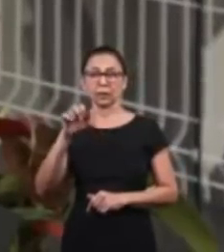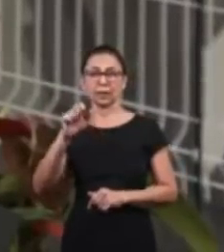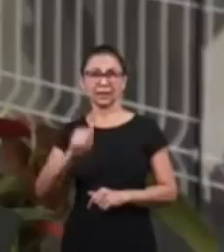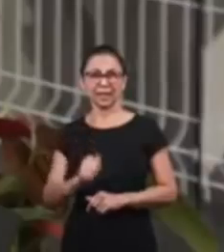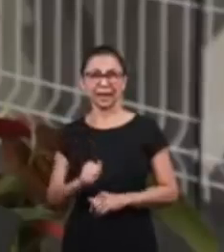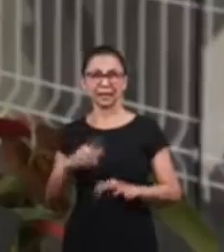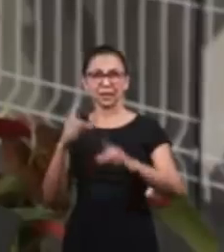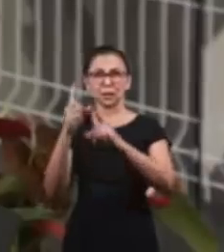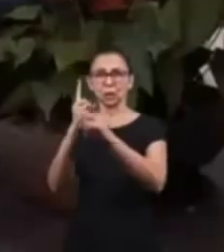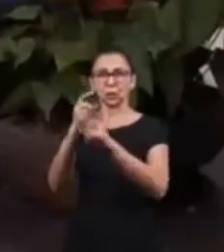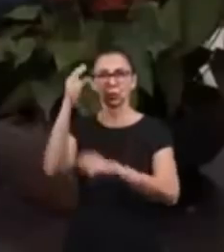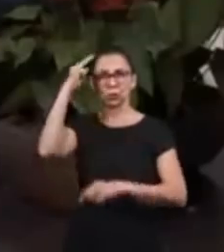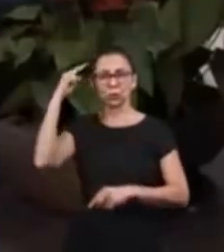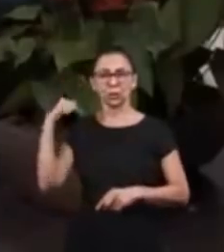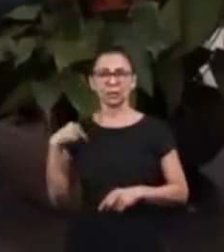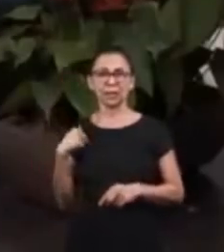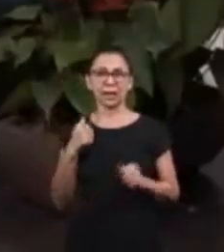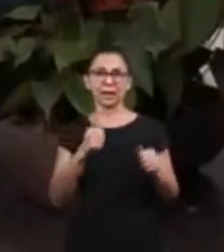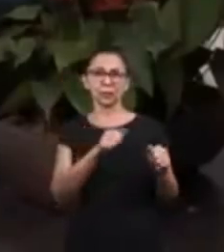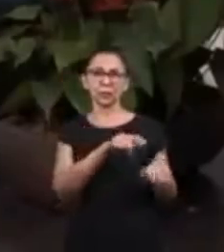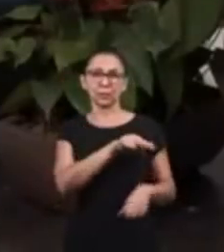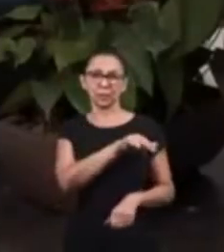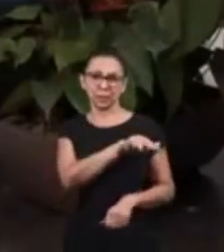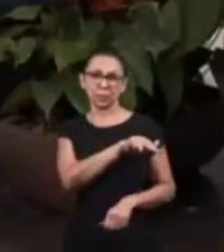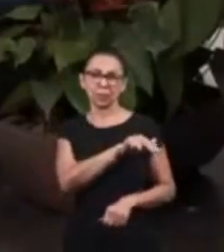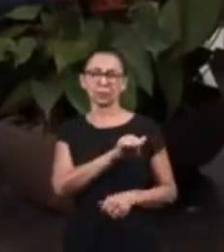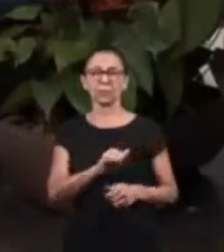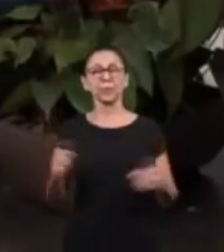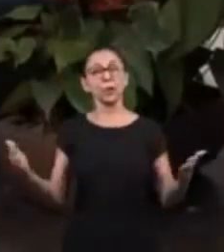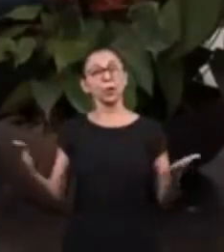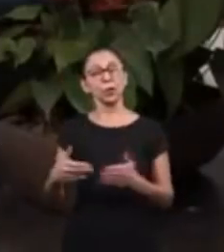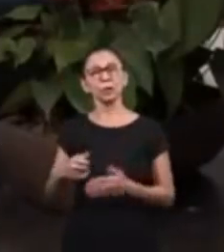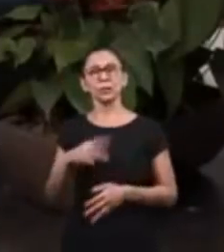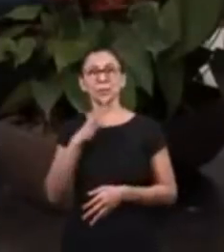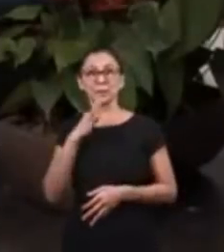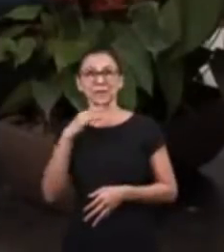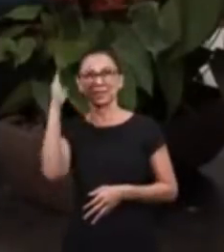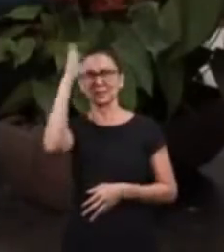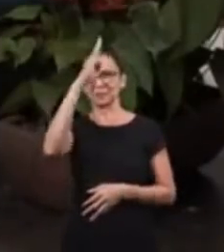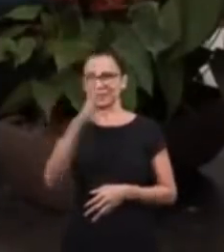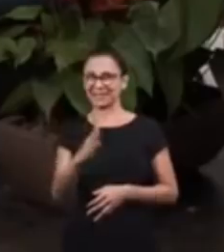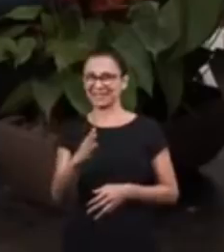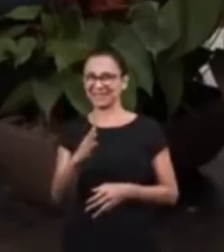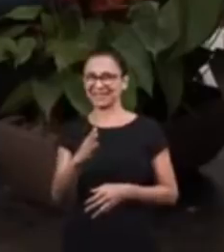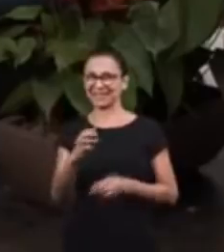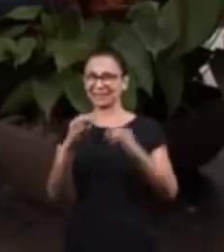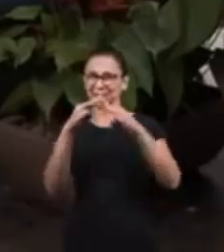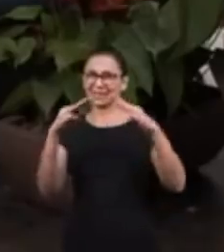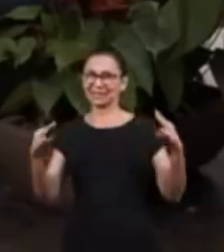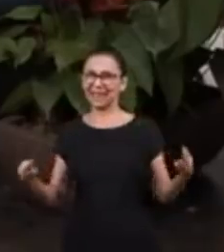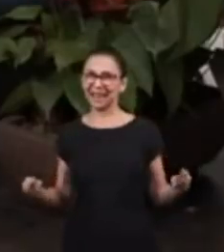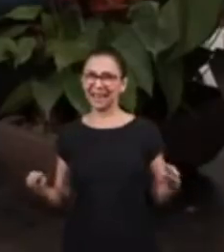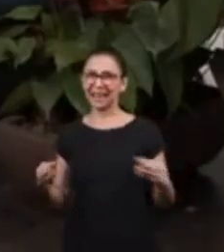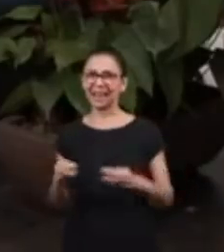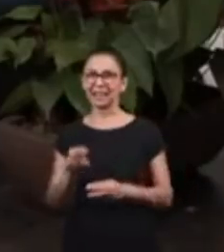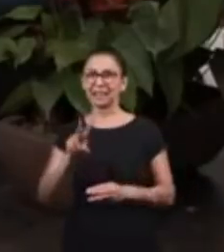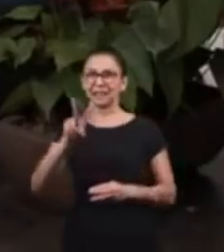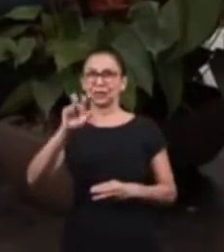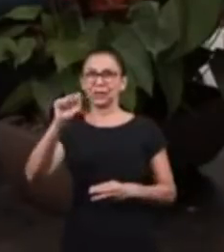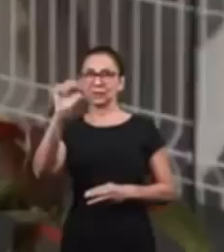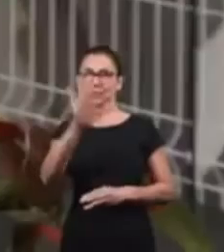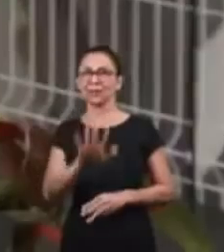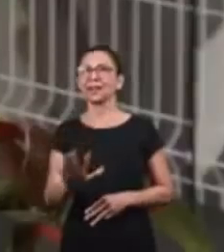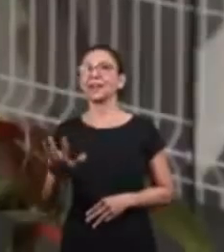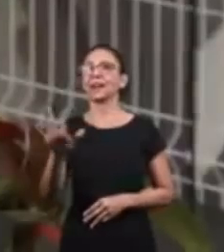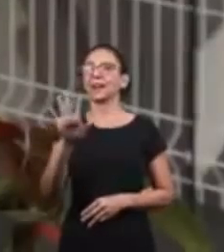with his brothers. And today, we will get to know another Manaim in Brazil. This